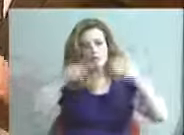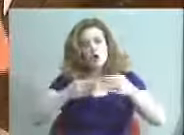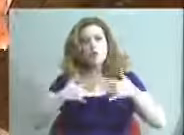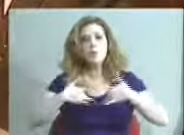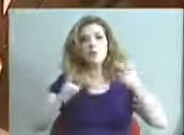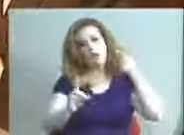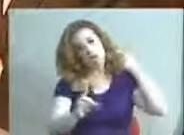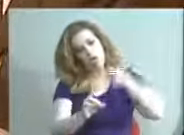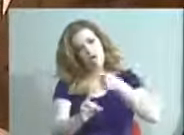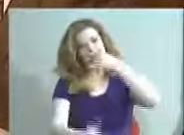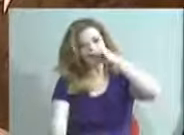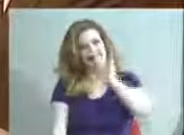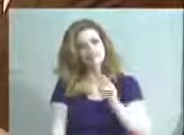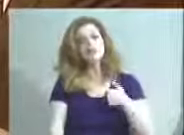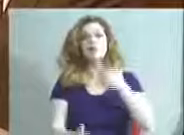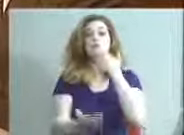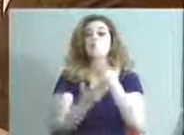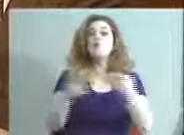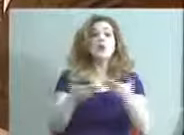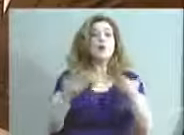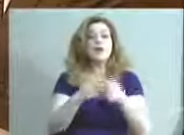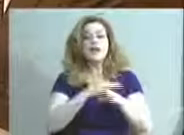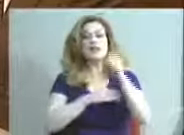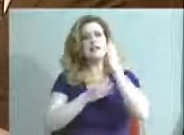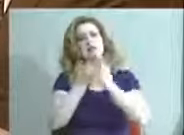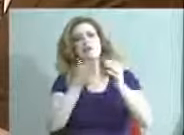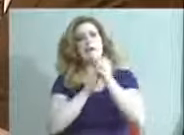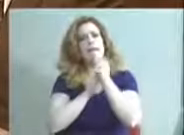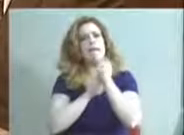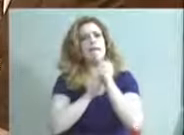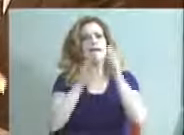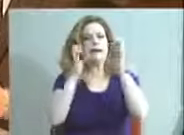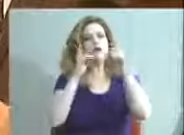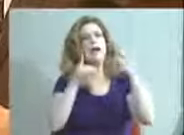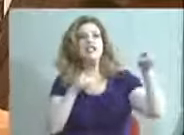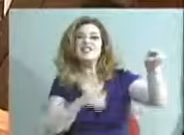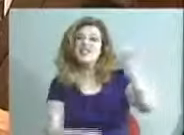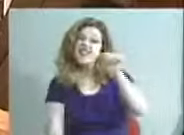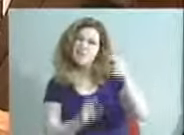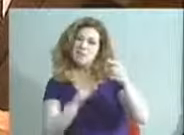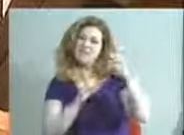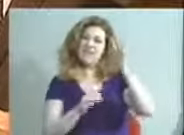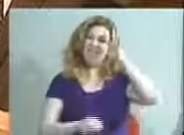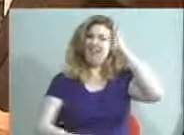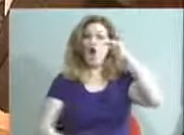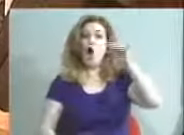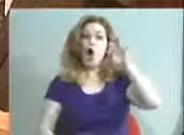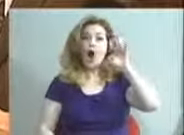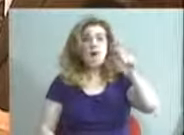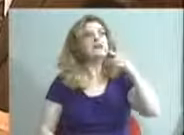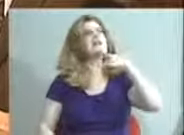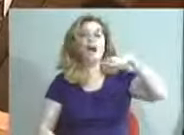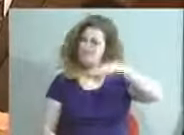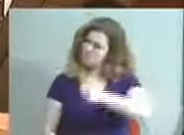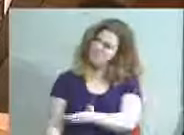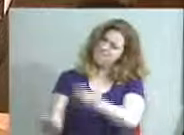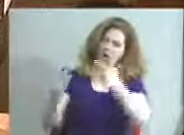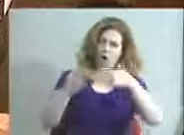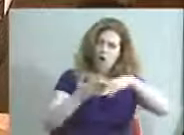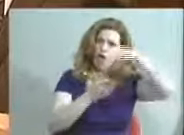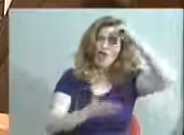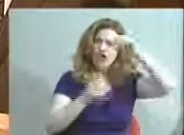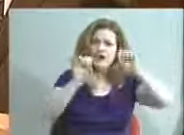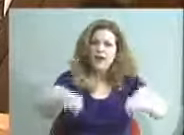So we're in a good place on some of these leading-edge organizations like Harvard and Say Yes to learn from them. So the Harvard